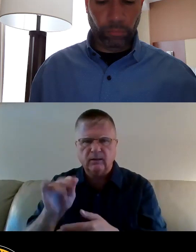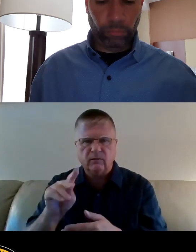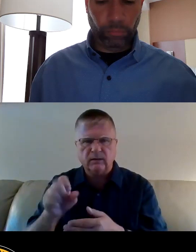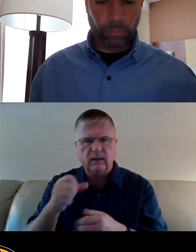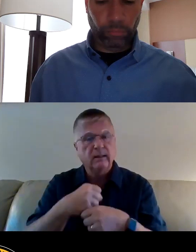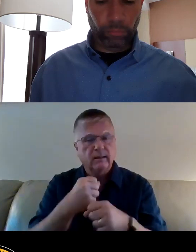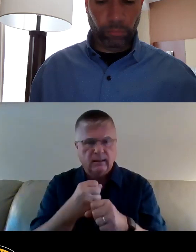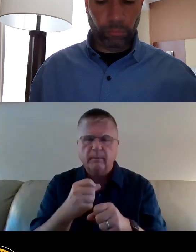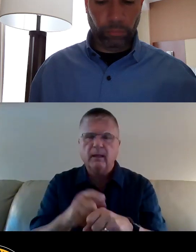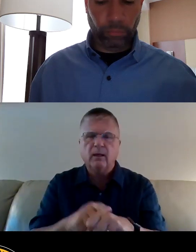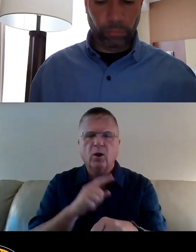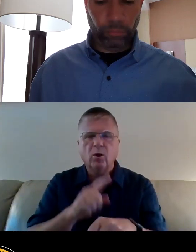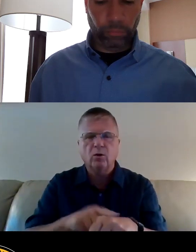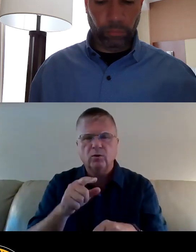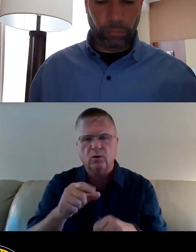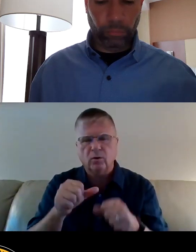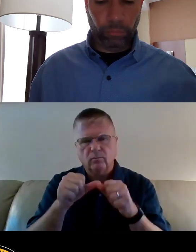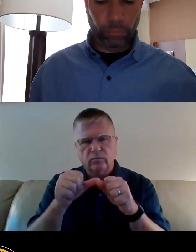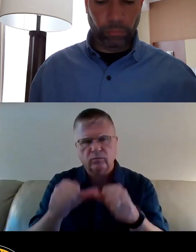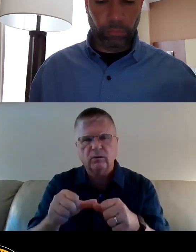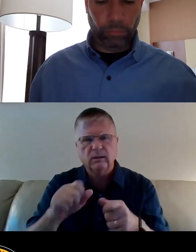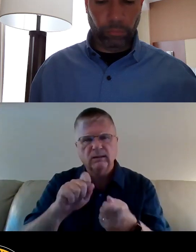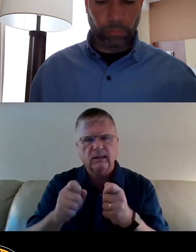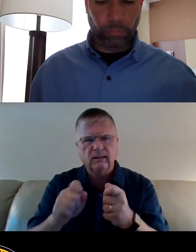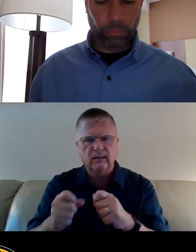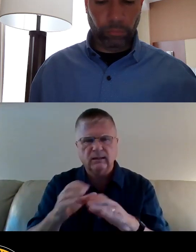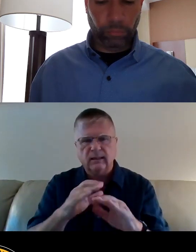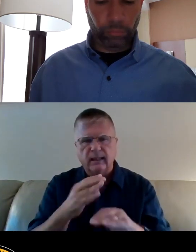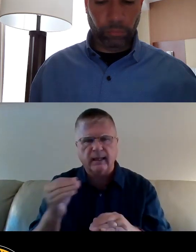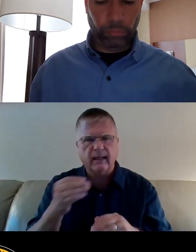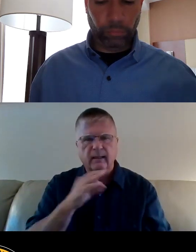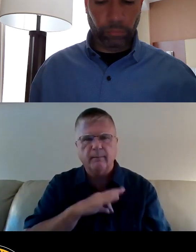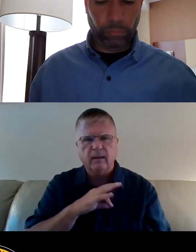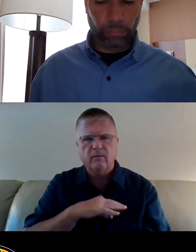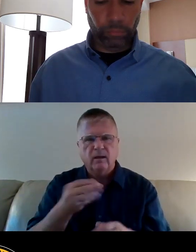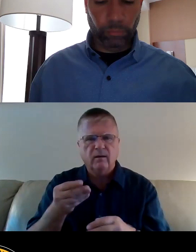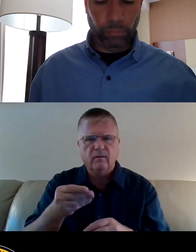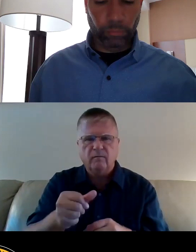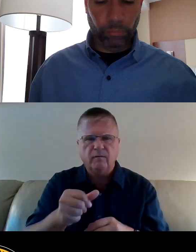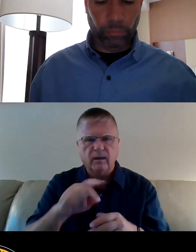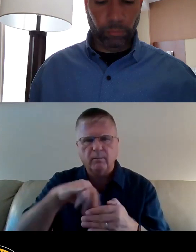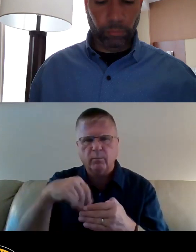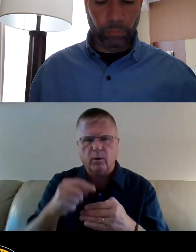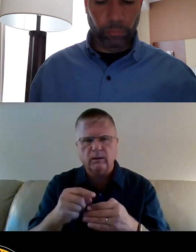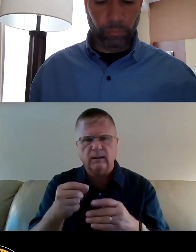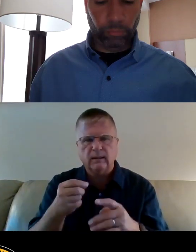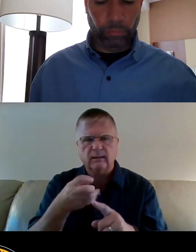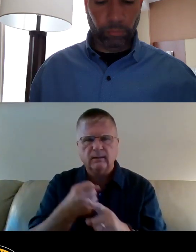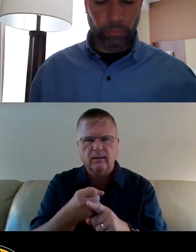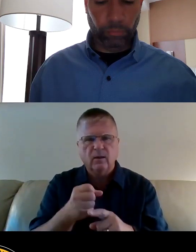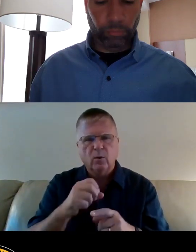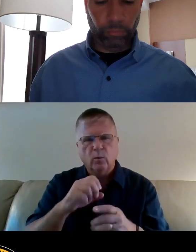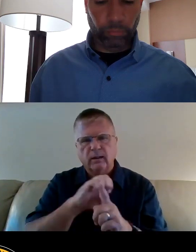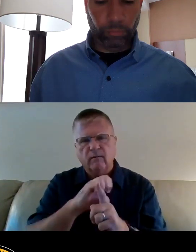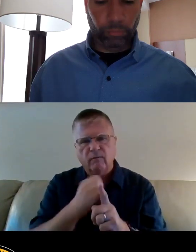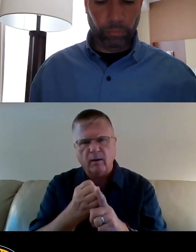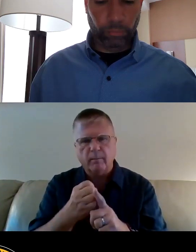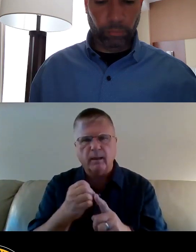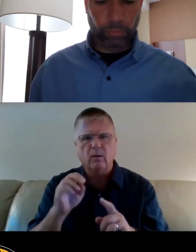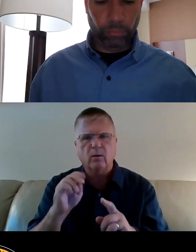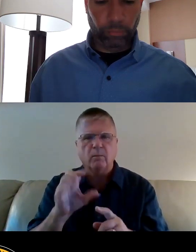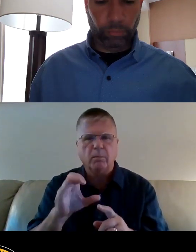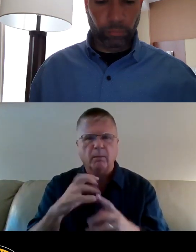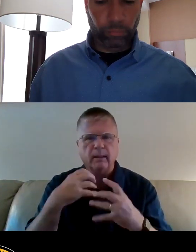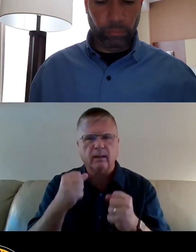-term positive changes in our city, especially when talking about the benefits of funding projects that focus on environmental and public health. We at Grounded